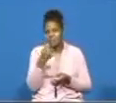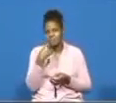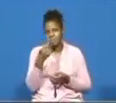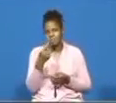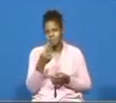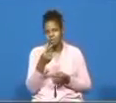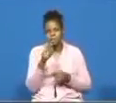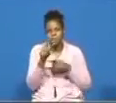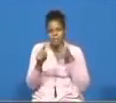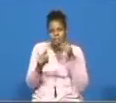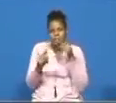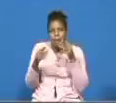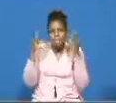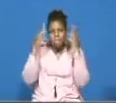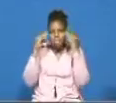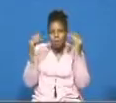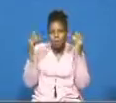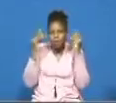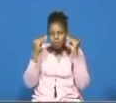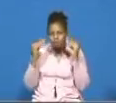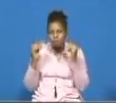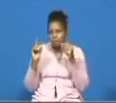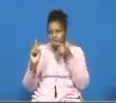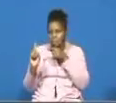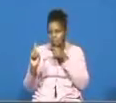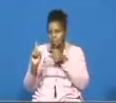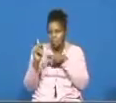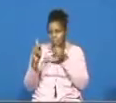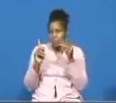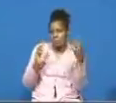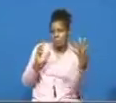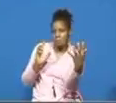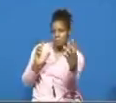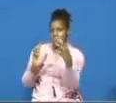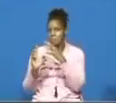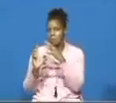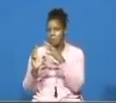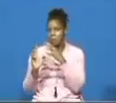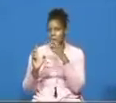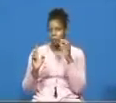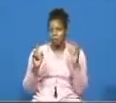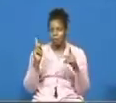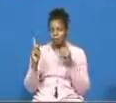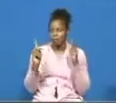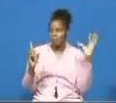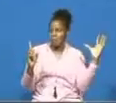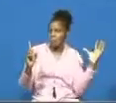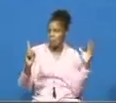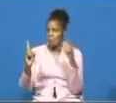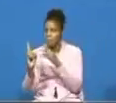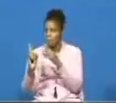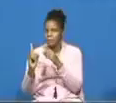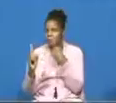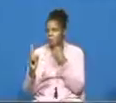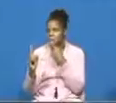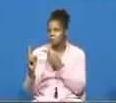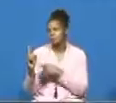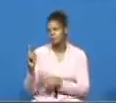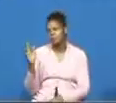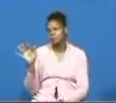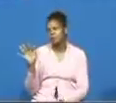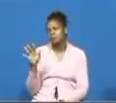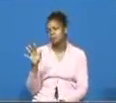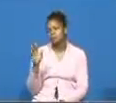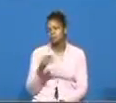people came to the same moses the people came to moses and said not so